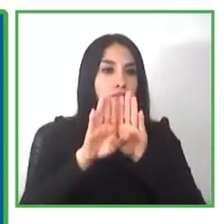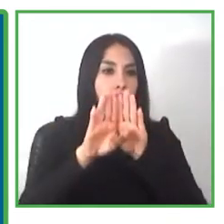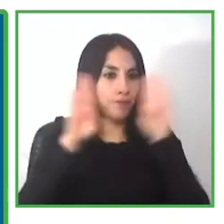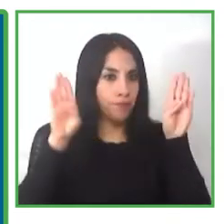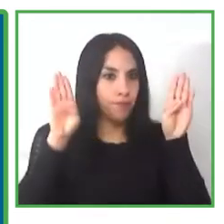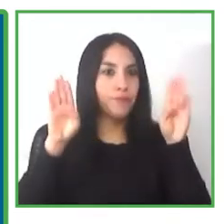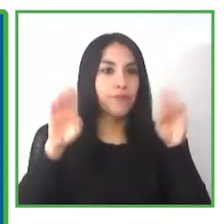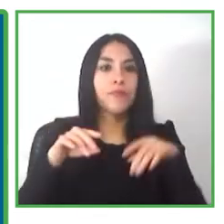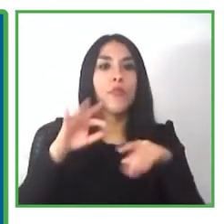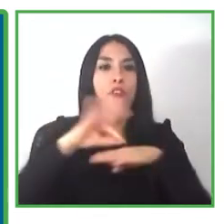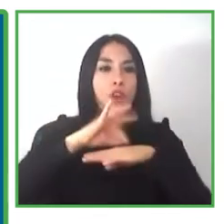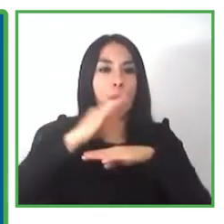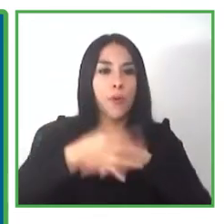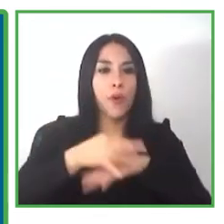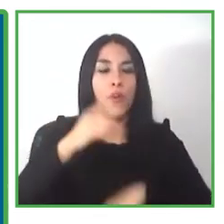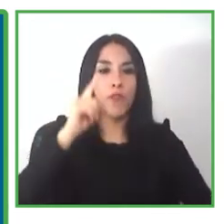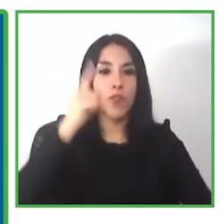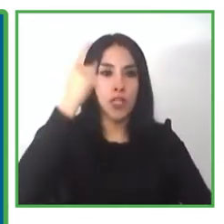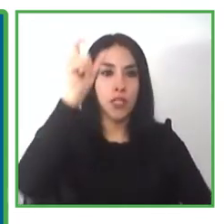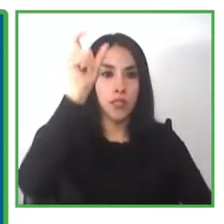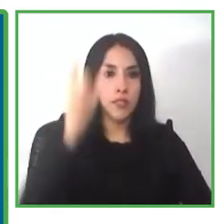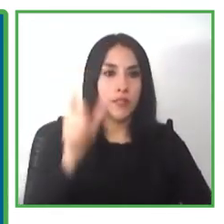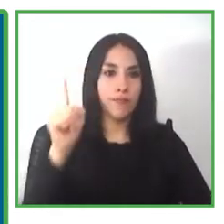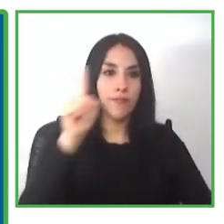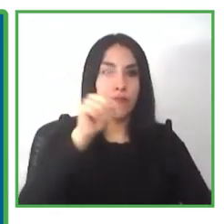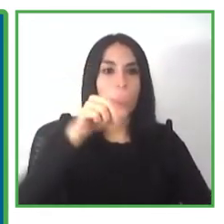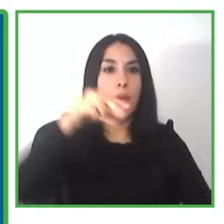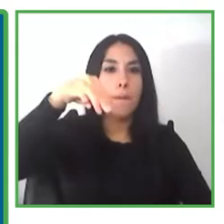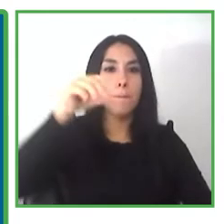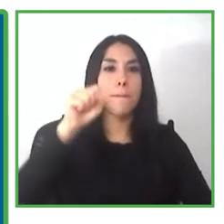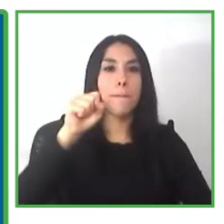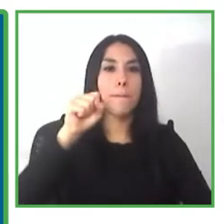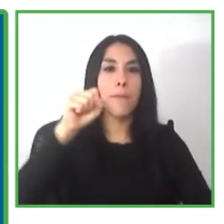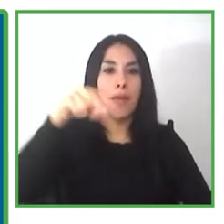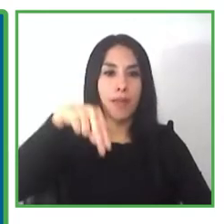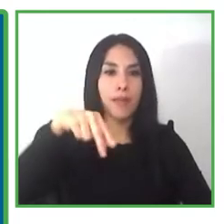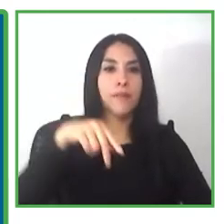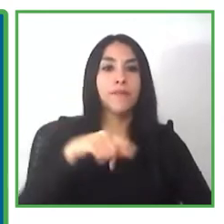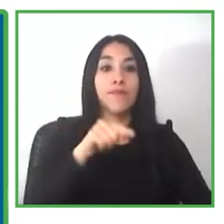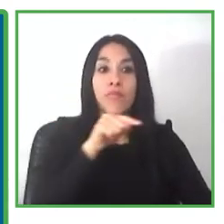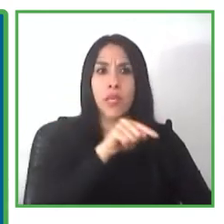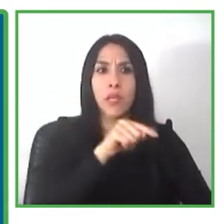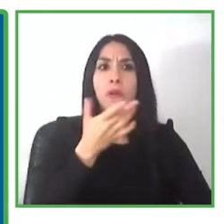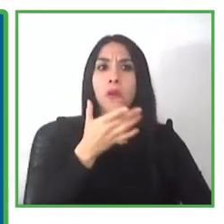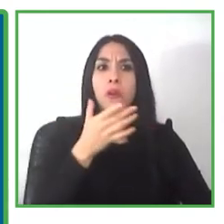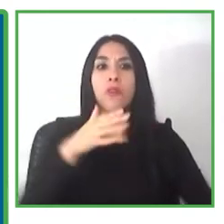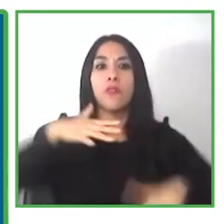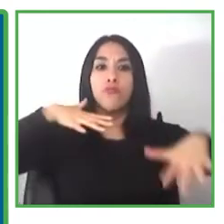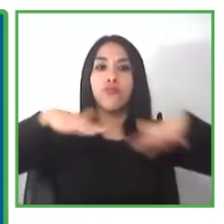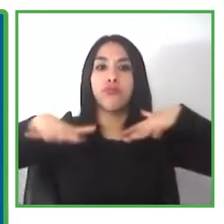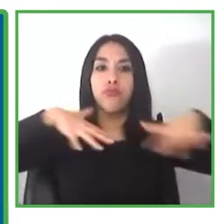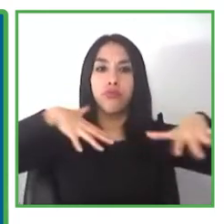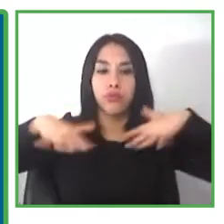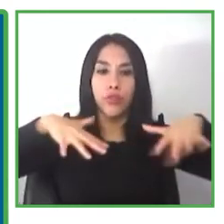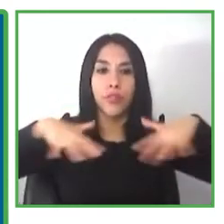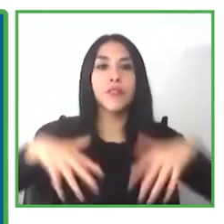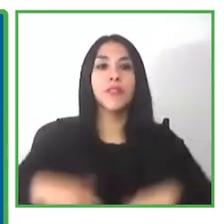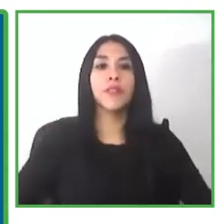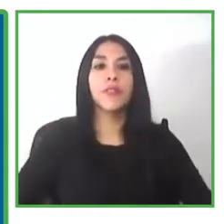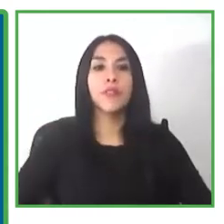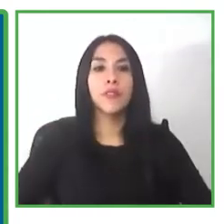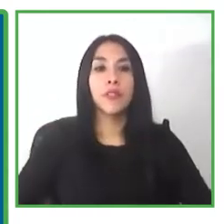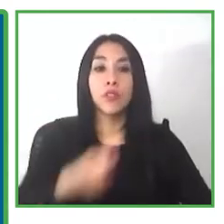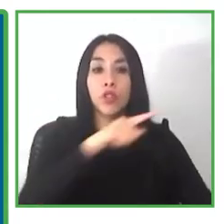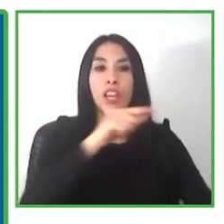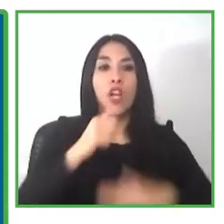they are going to be with us today we are going to hear first of all marion hennessey she is the coordinator and the creator of ability at work